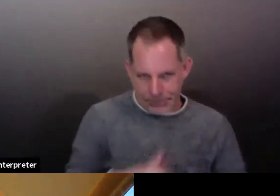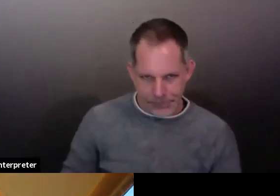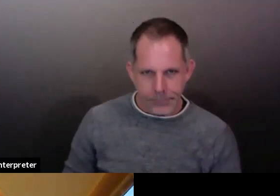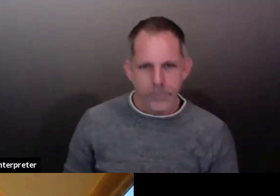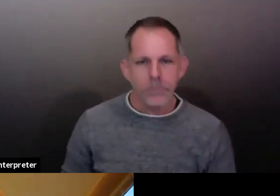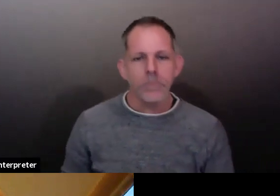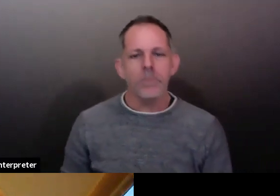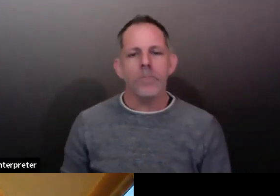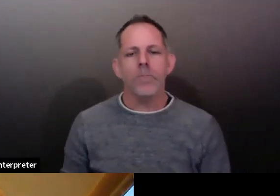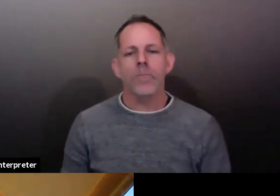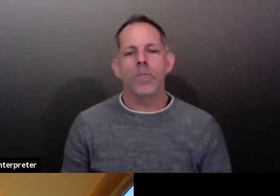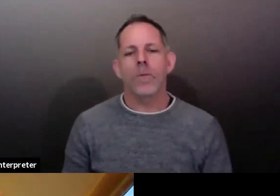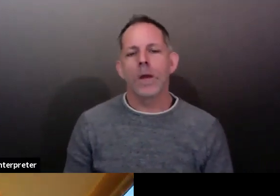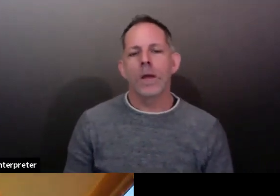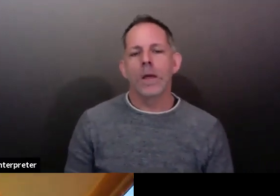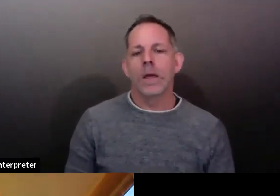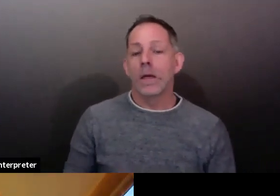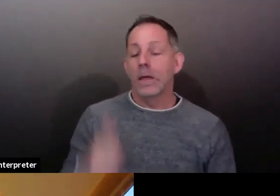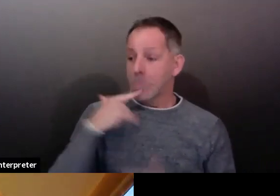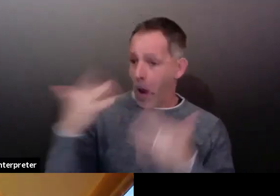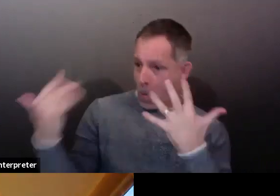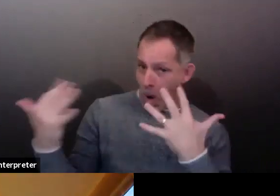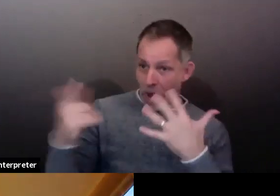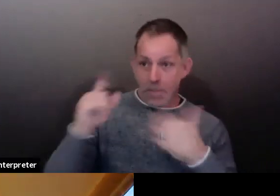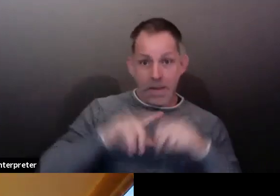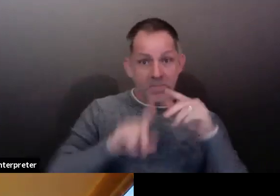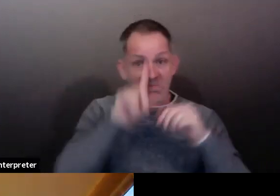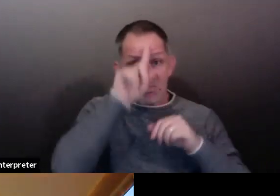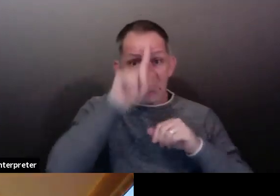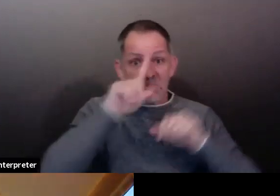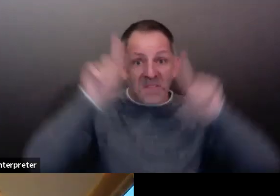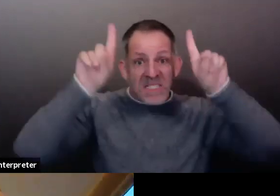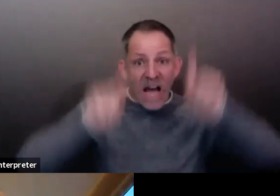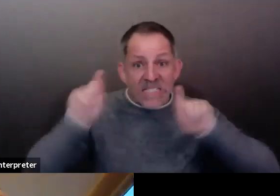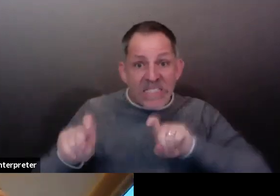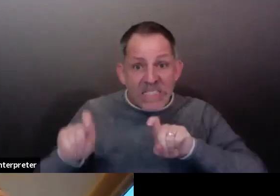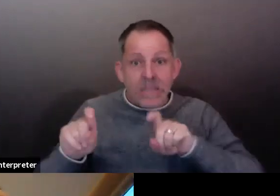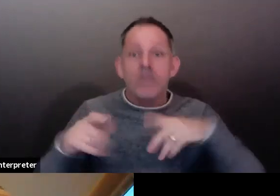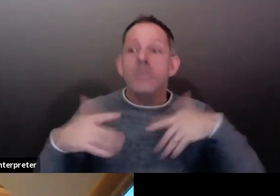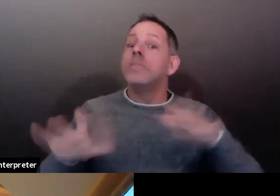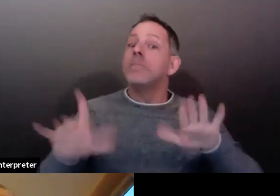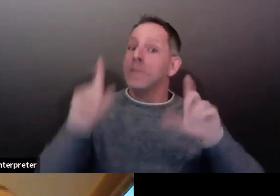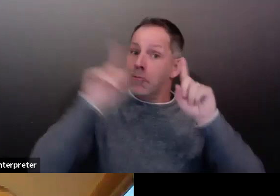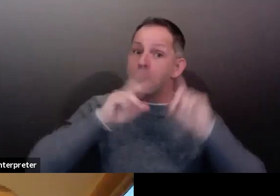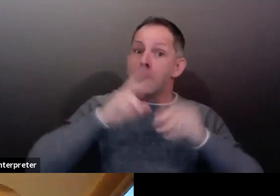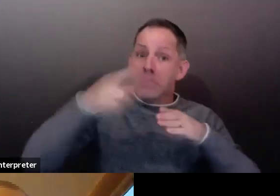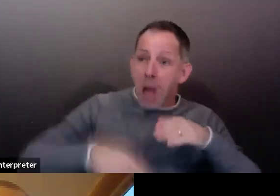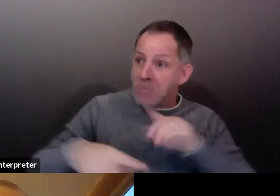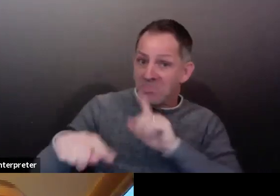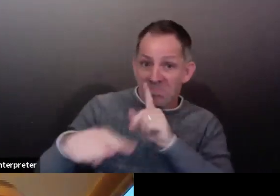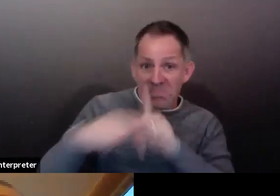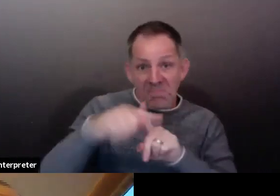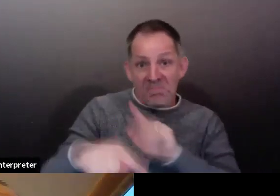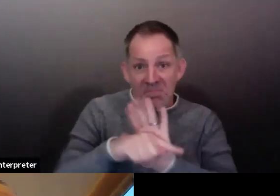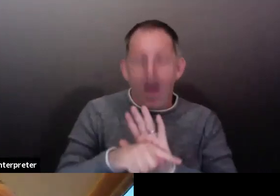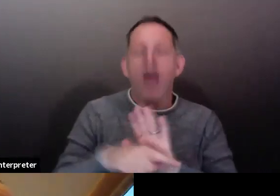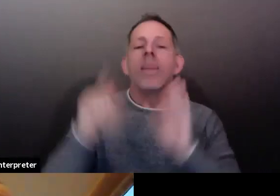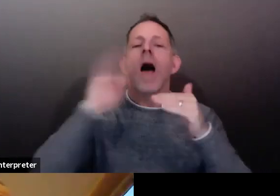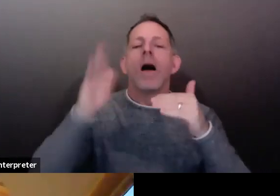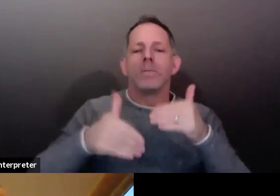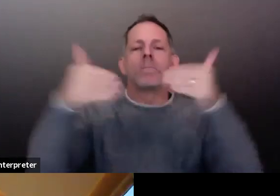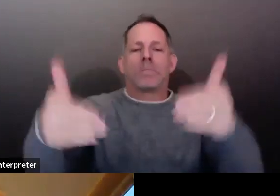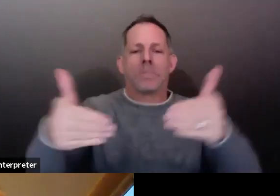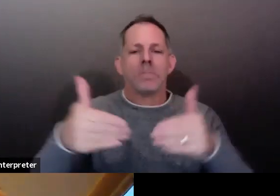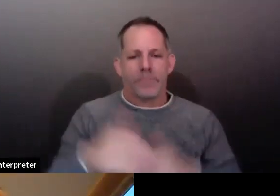they got tested through our sites. There will be a portal where people can access their results as soon as they're uploaded by the laboratory